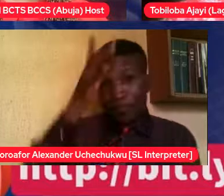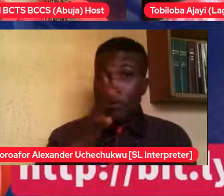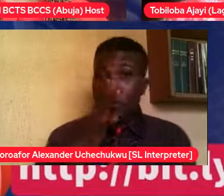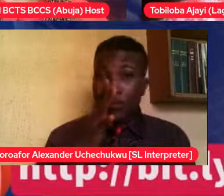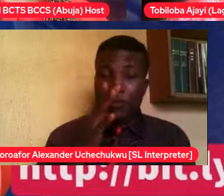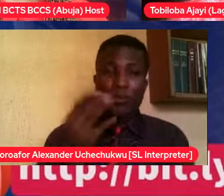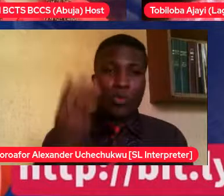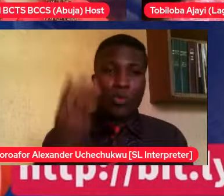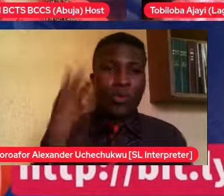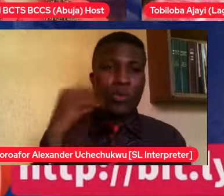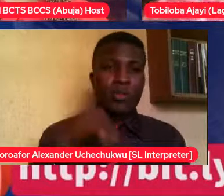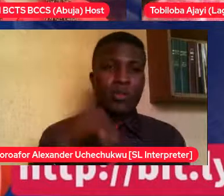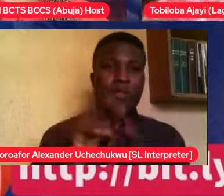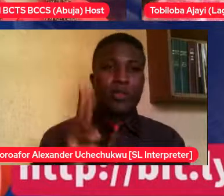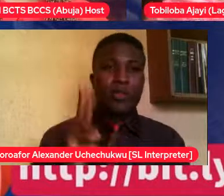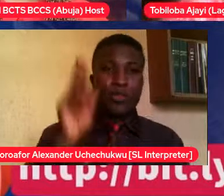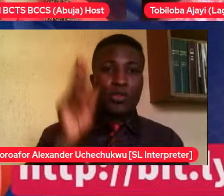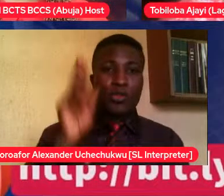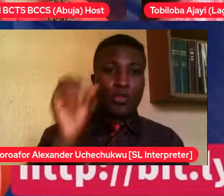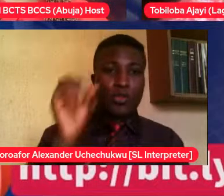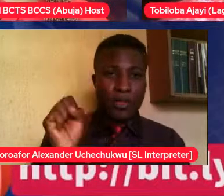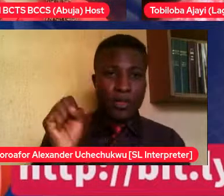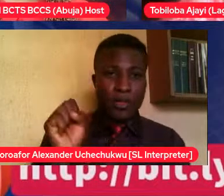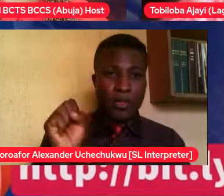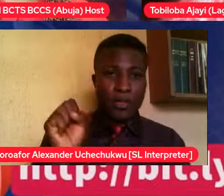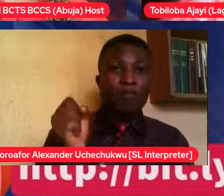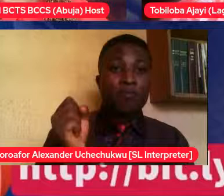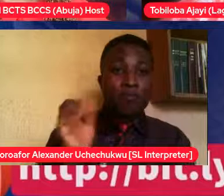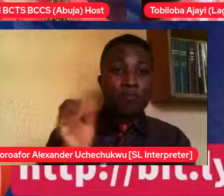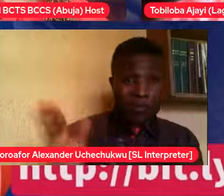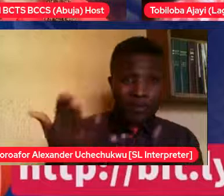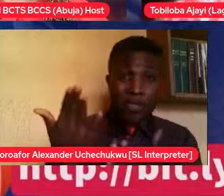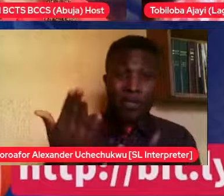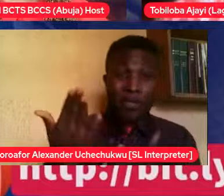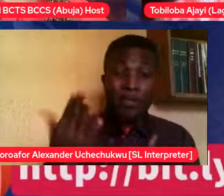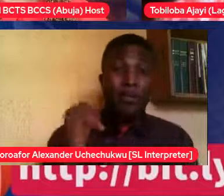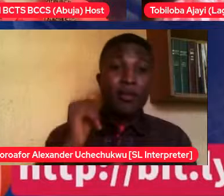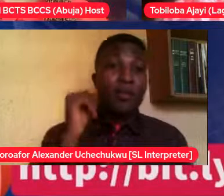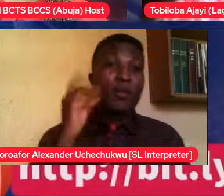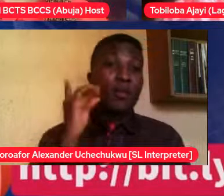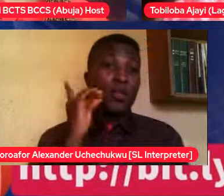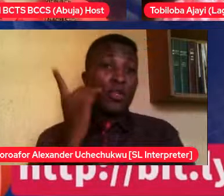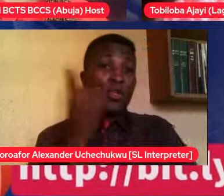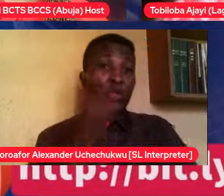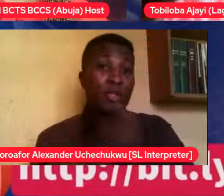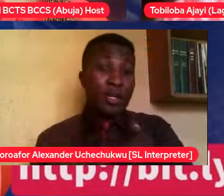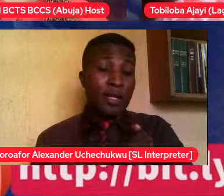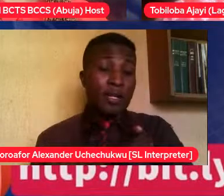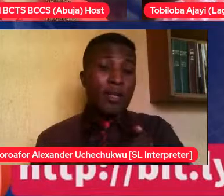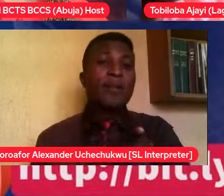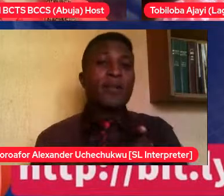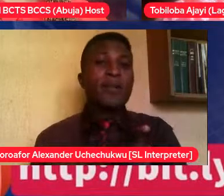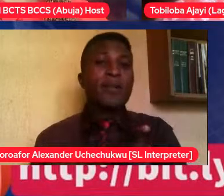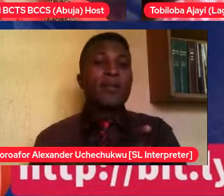She fell in love with a guy that had Down syndrome. The guy that was 26.